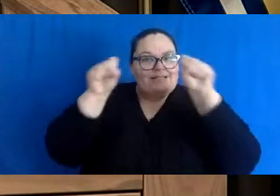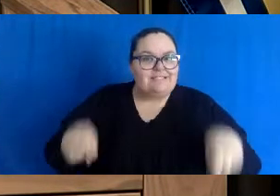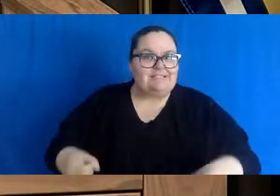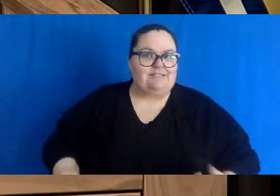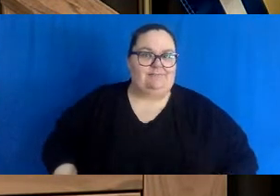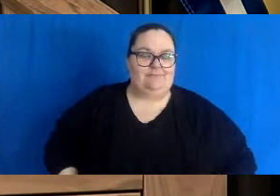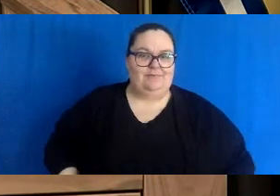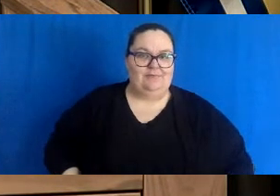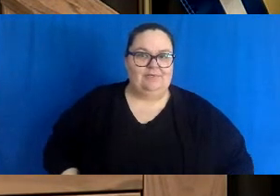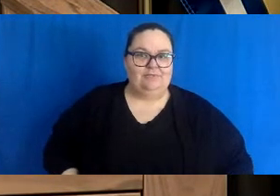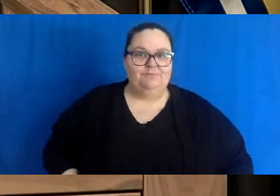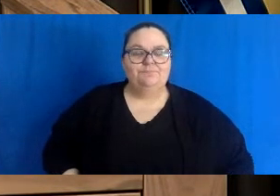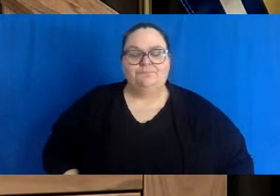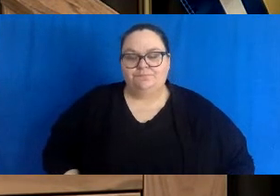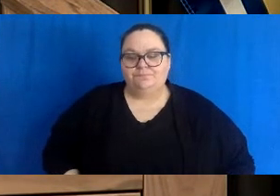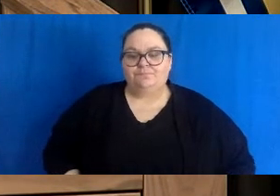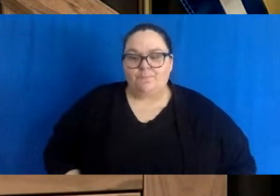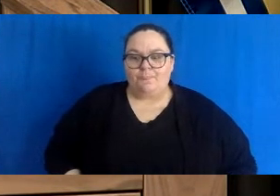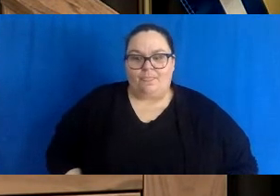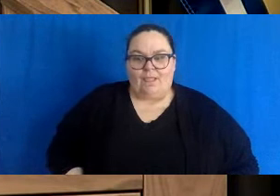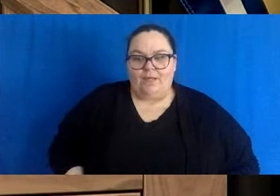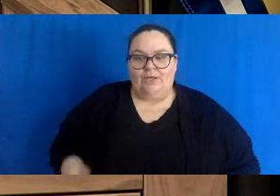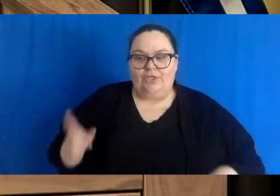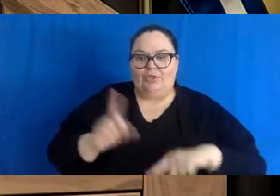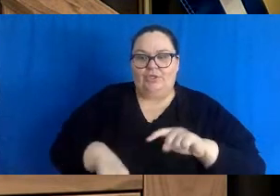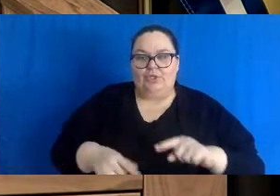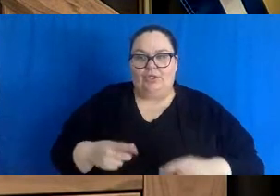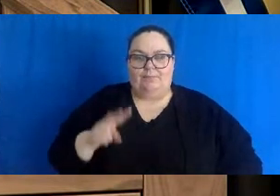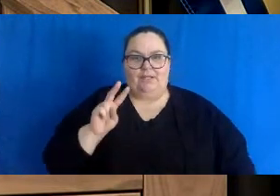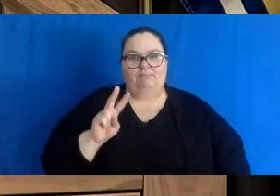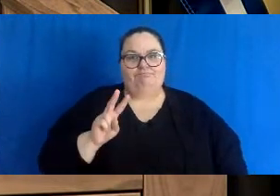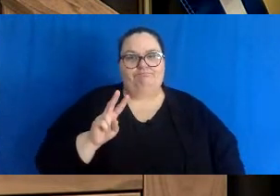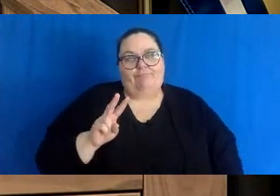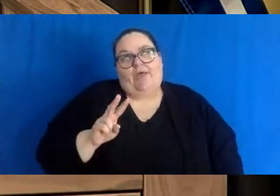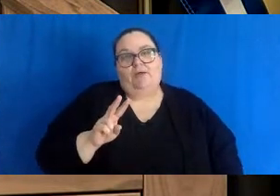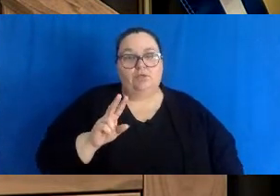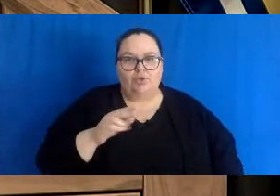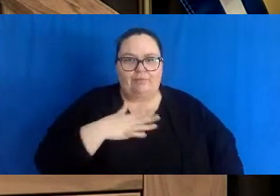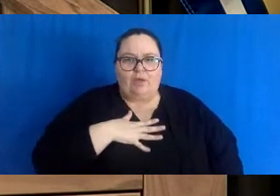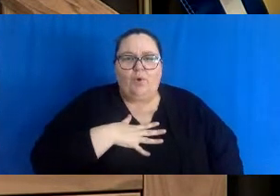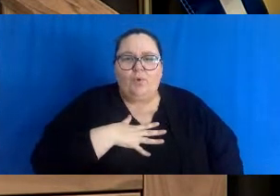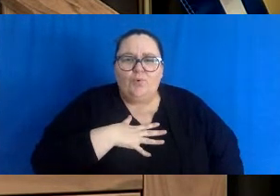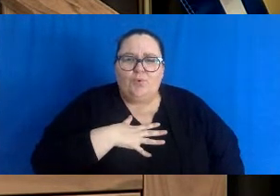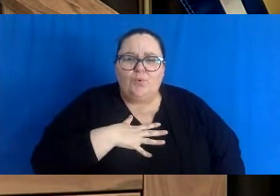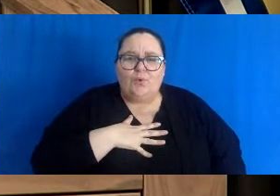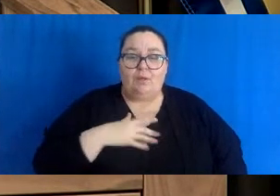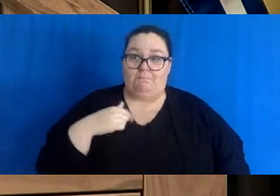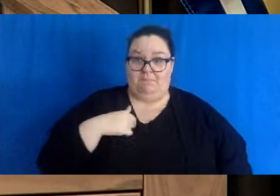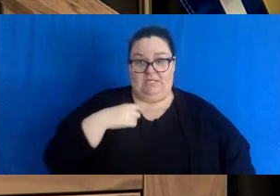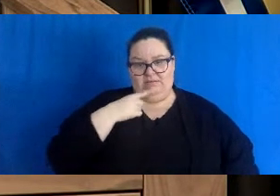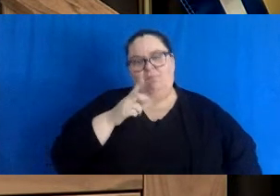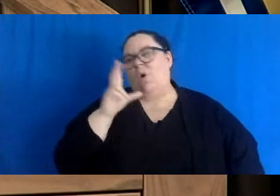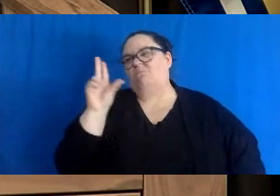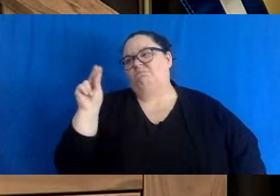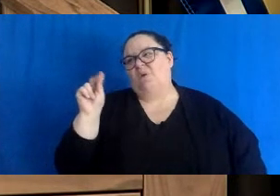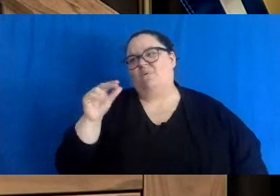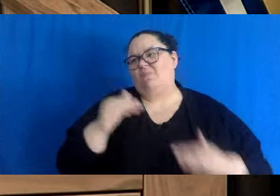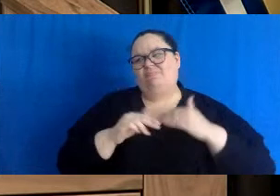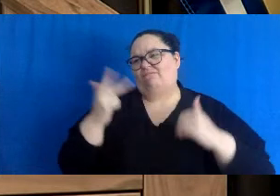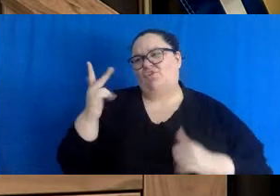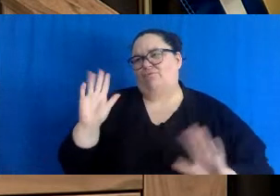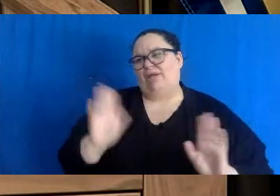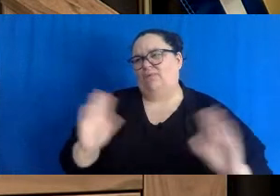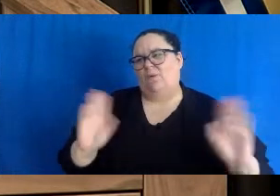people that work within it, you can't say no. It would be totally irresponsible for me to say no and say, oh, well,